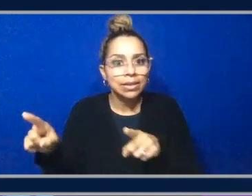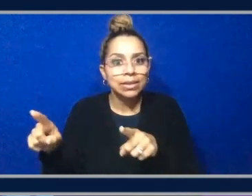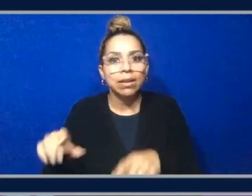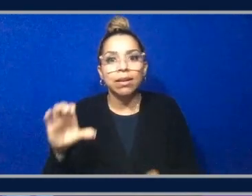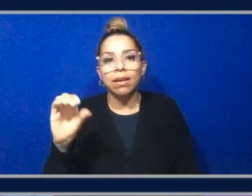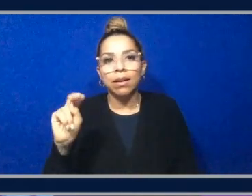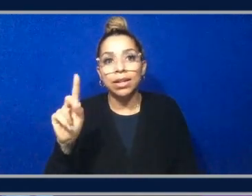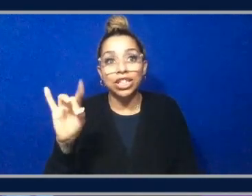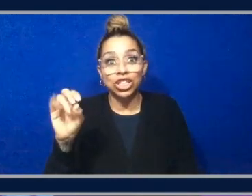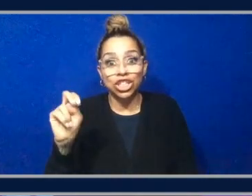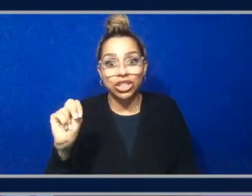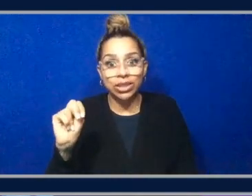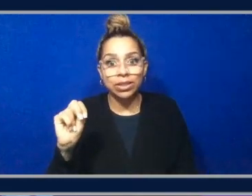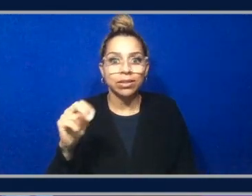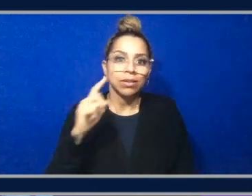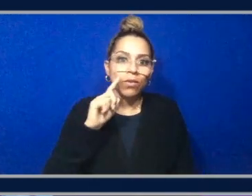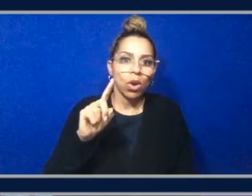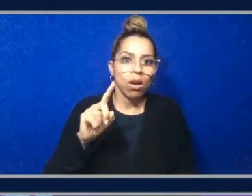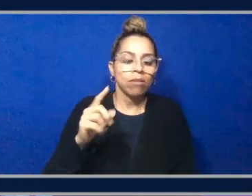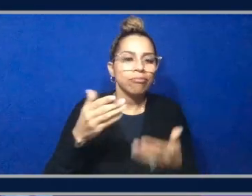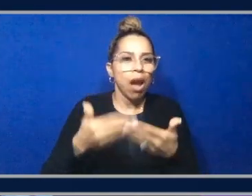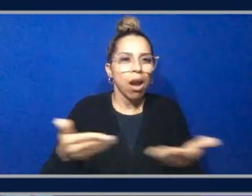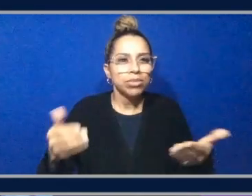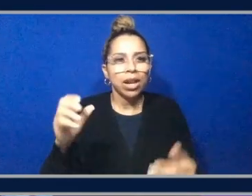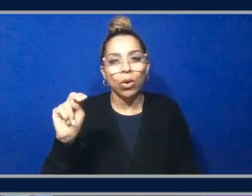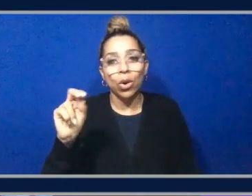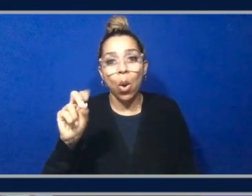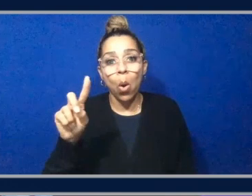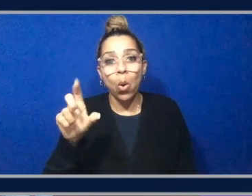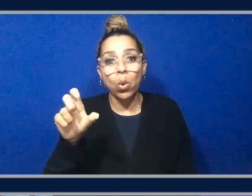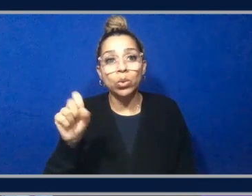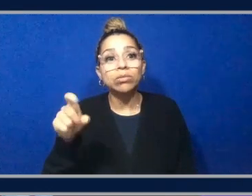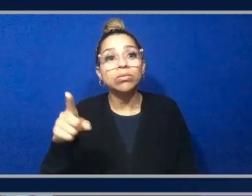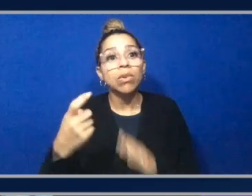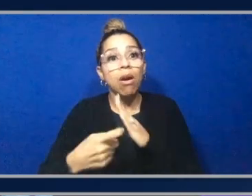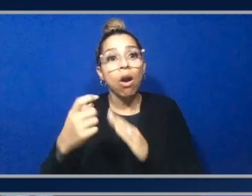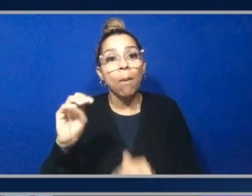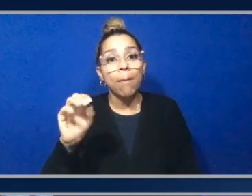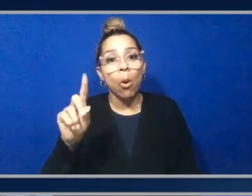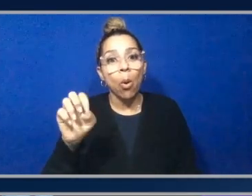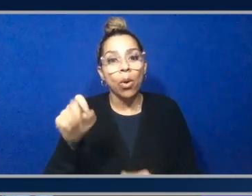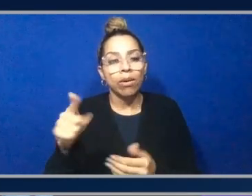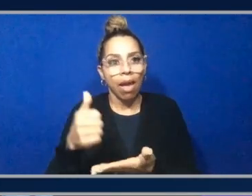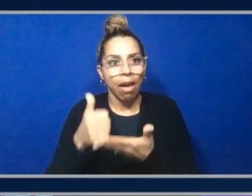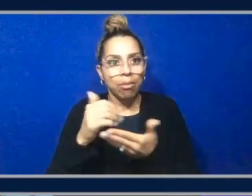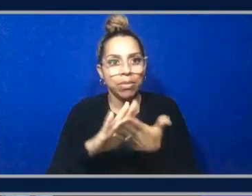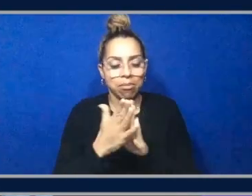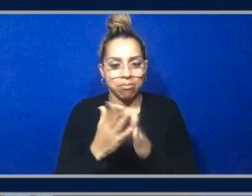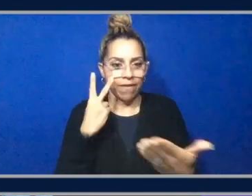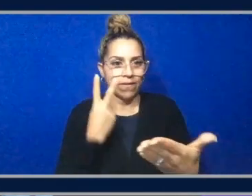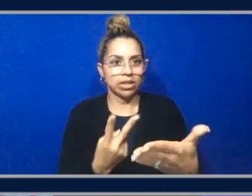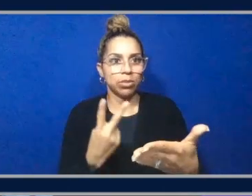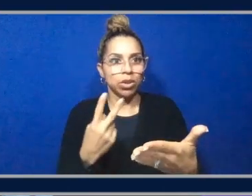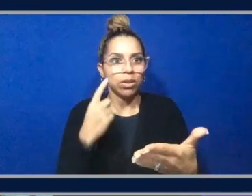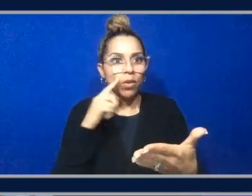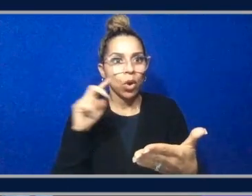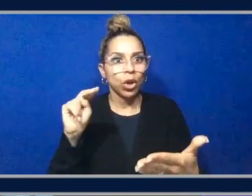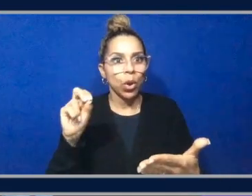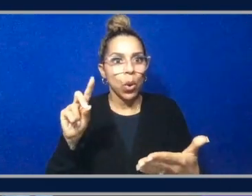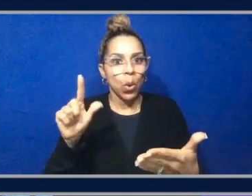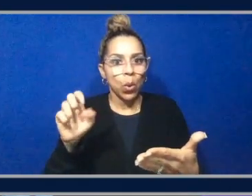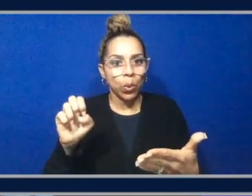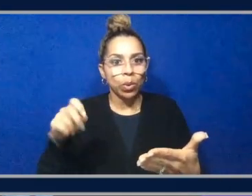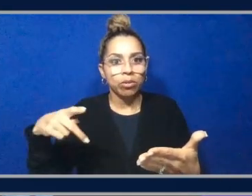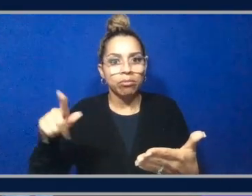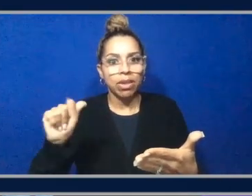EKS auto makes all those things visible to customers on the node claims, on the nodes, on the pods. So you can monitor those to see